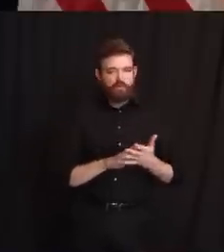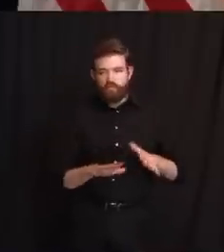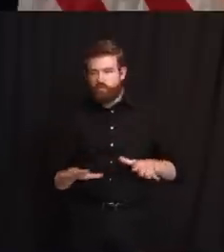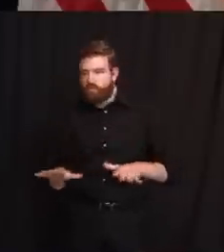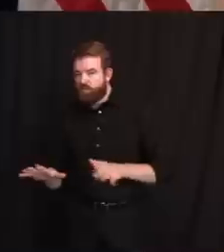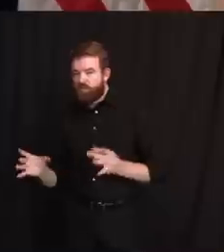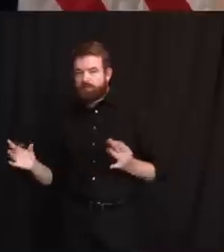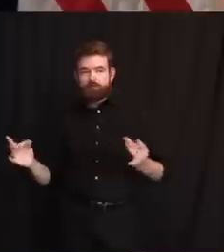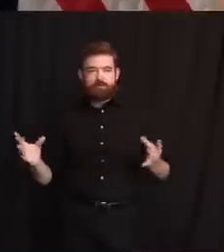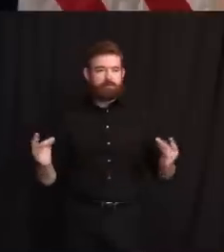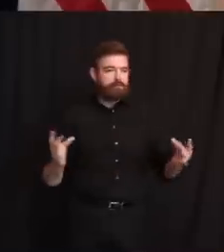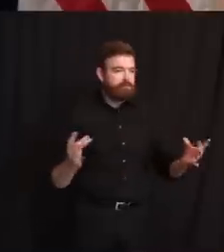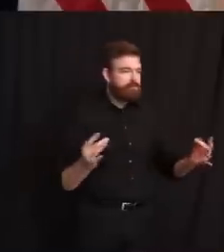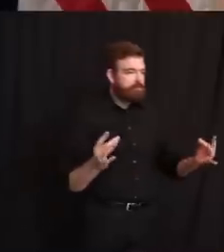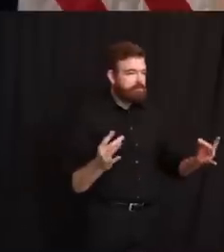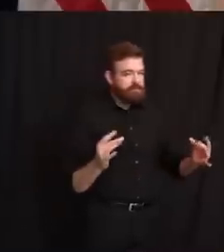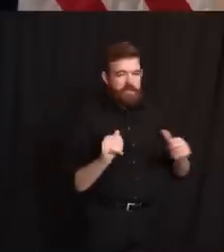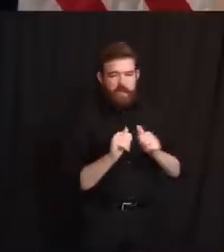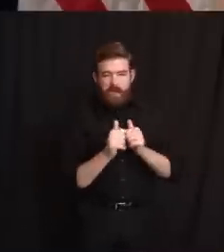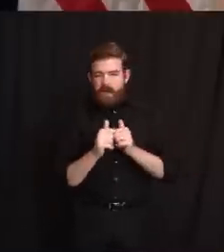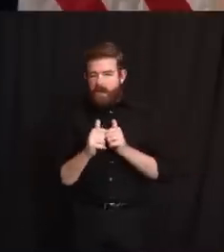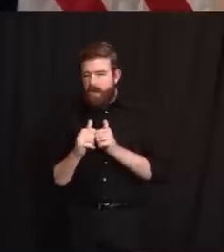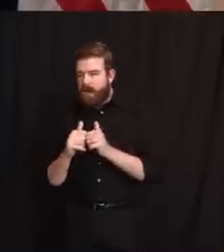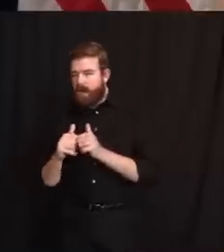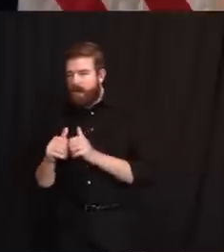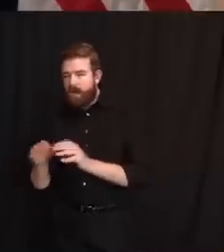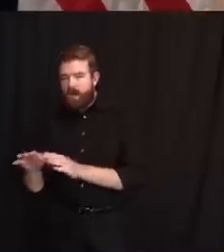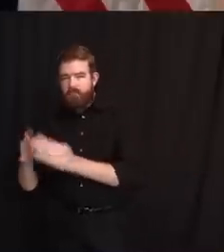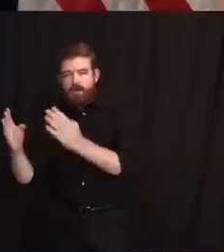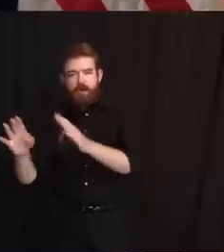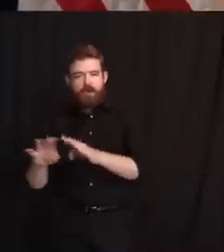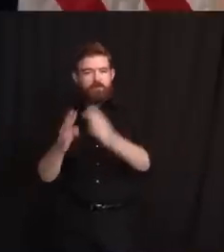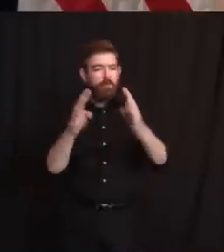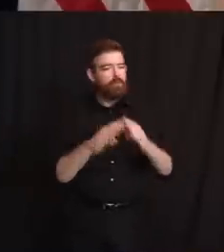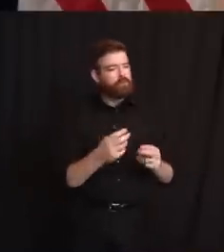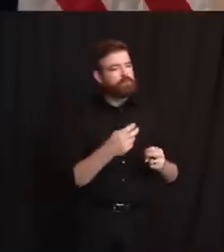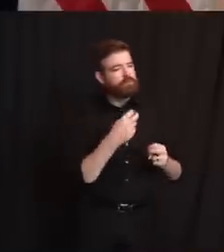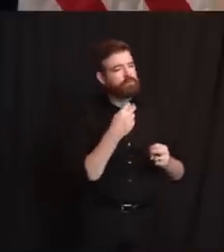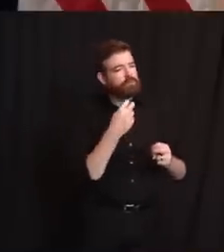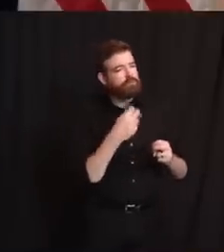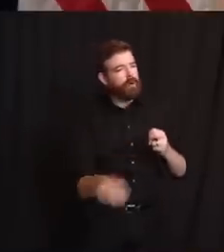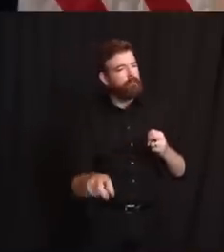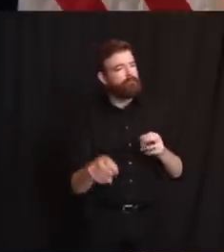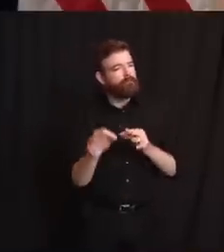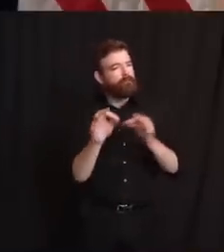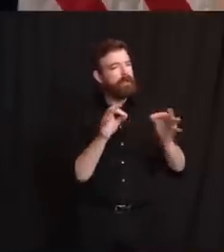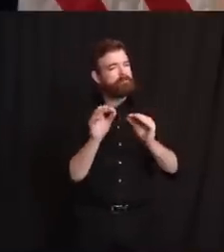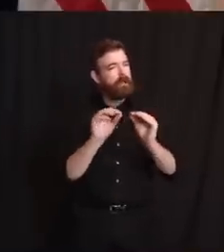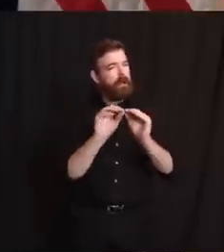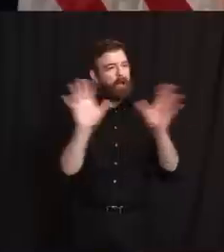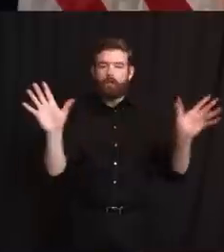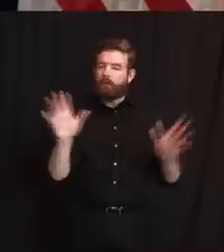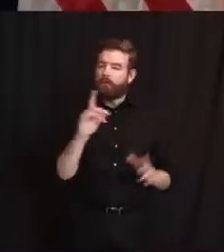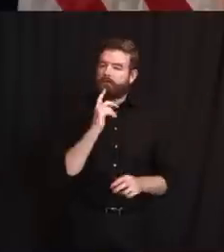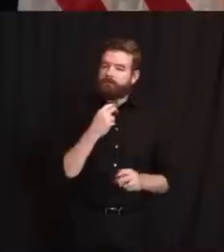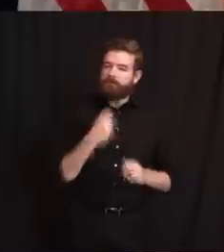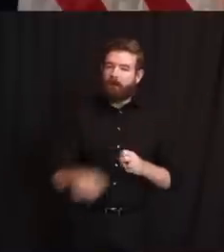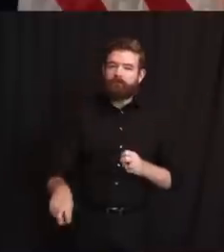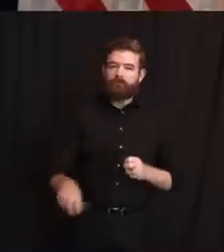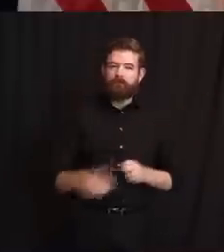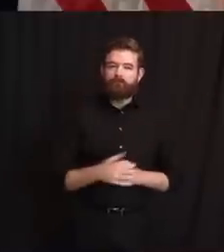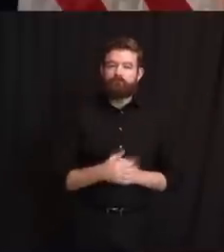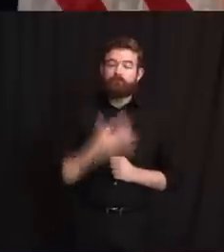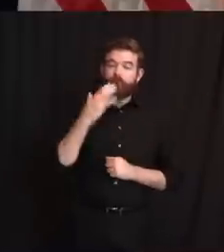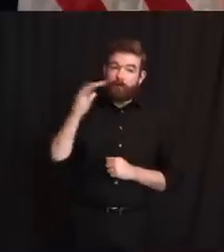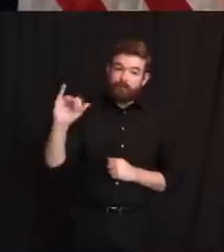to, to, uh, either execute or to describe in black and white terms. With that, I want to thank Judy and Ed,